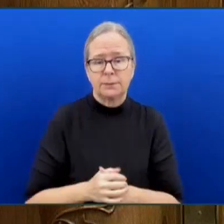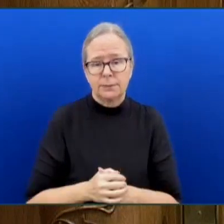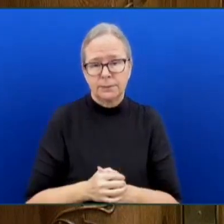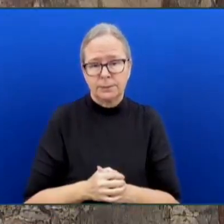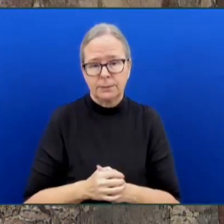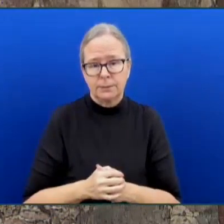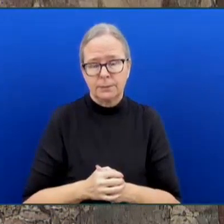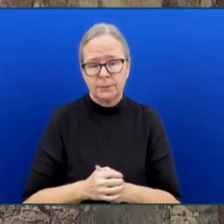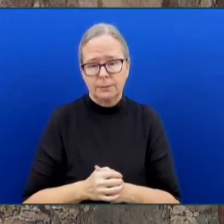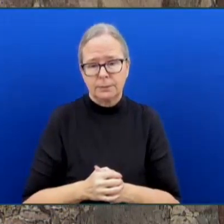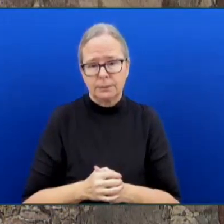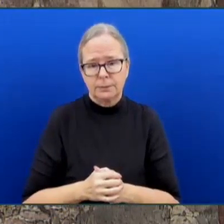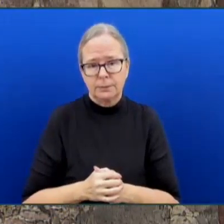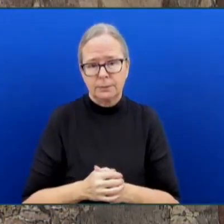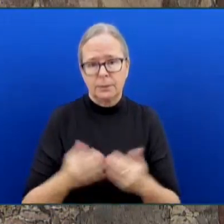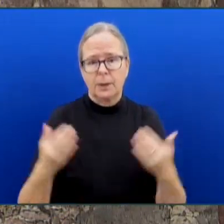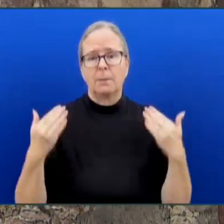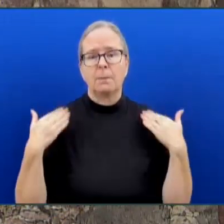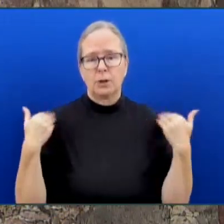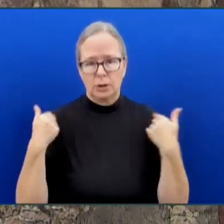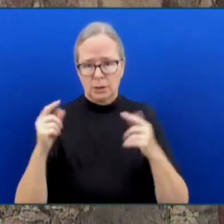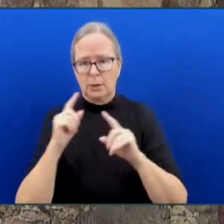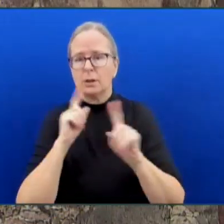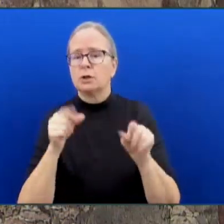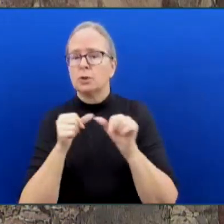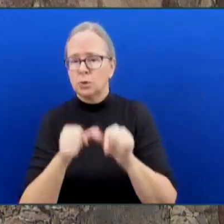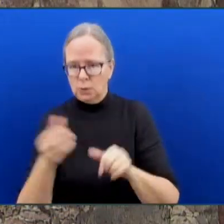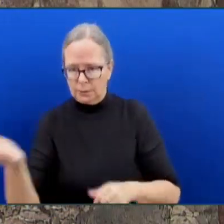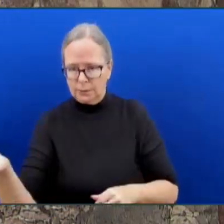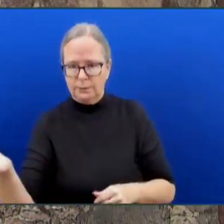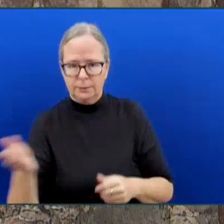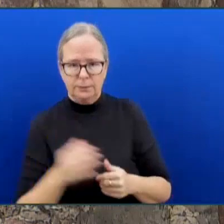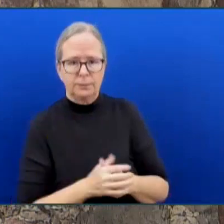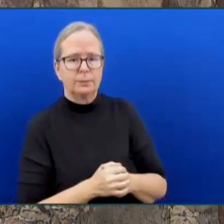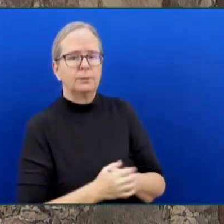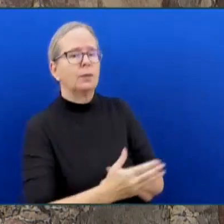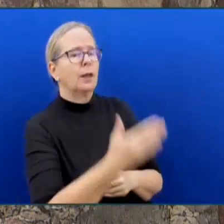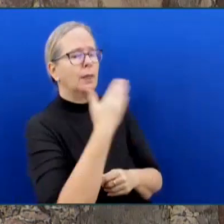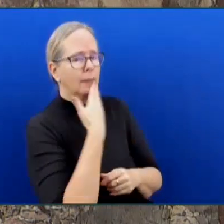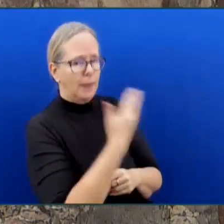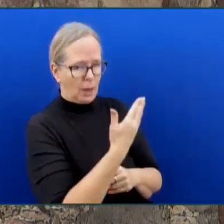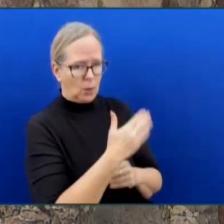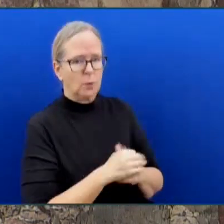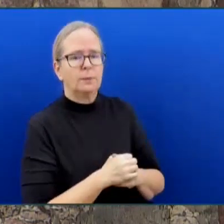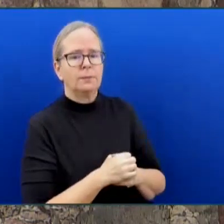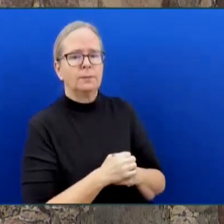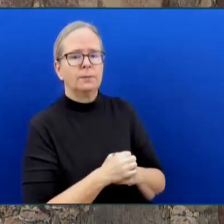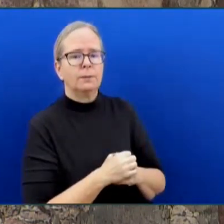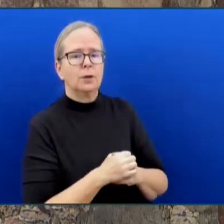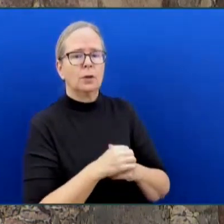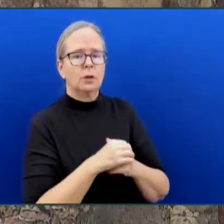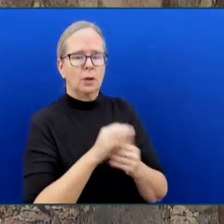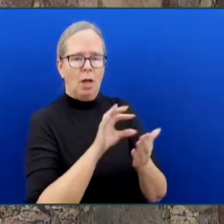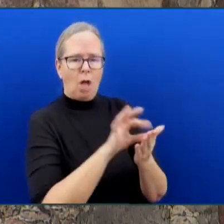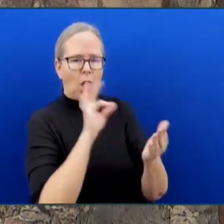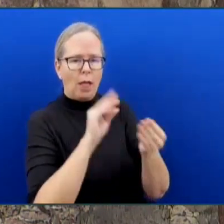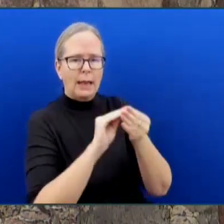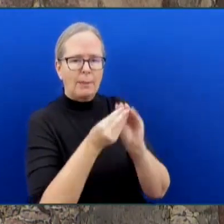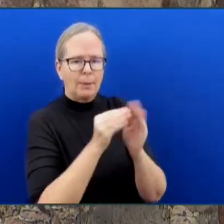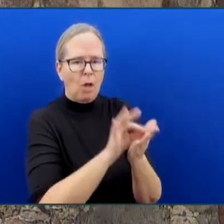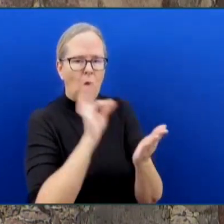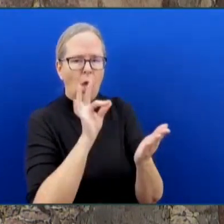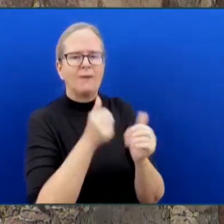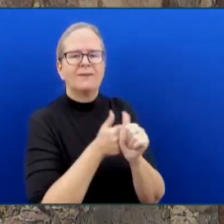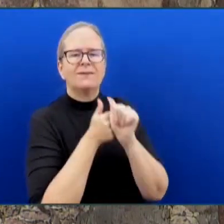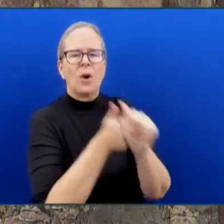please continue. Thank you very much, Mr. Speaker. Their numbers are based on 2017 as if we would